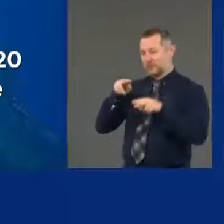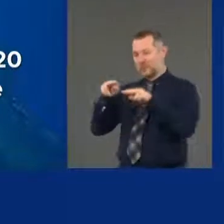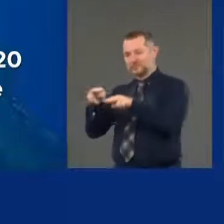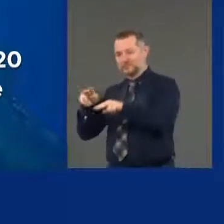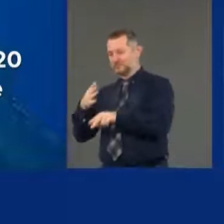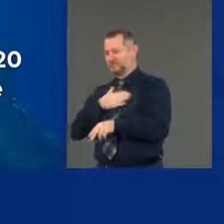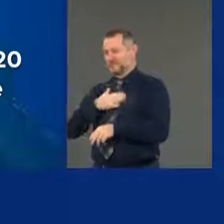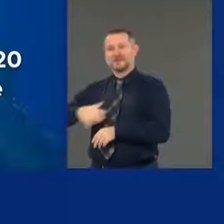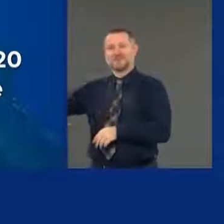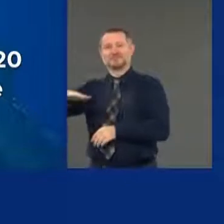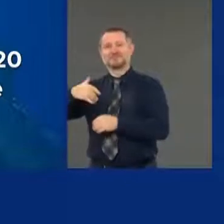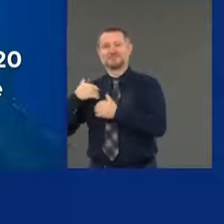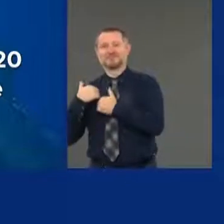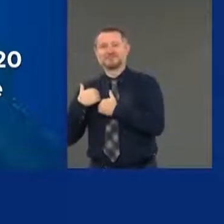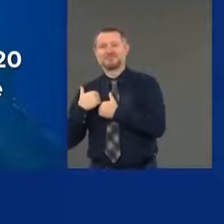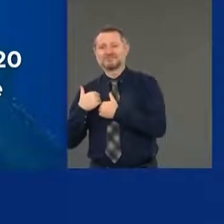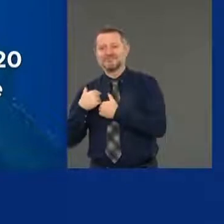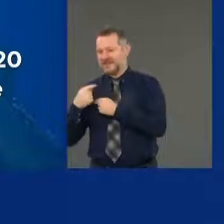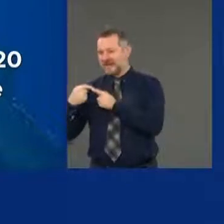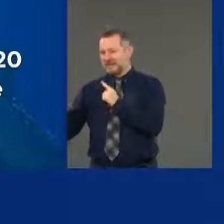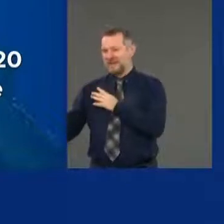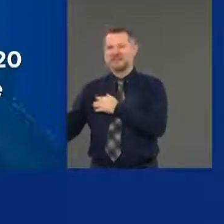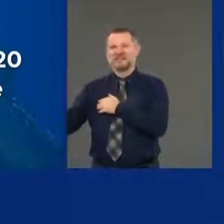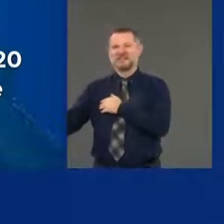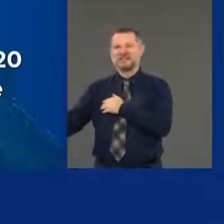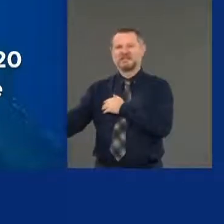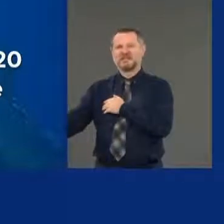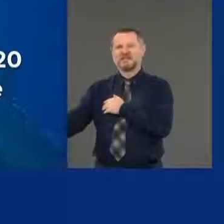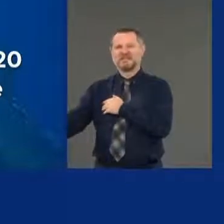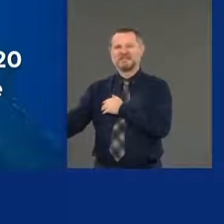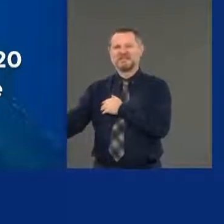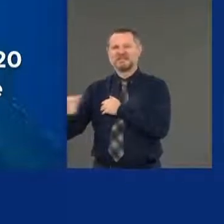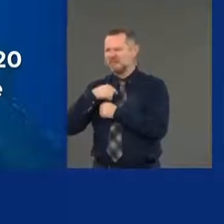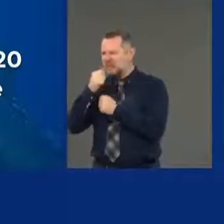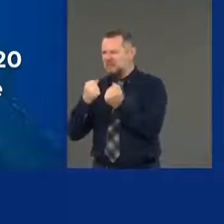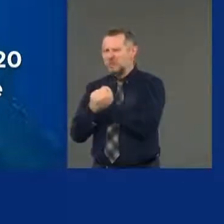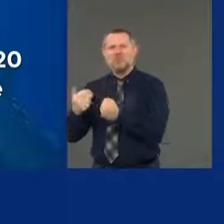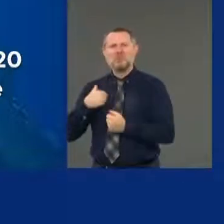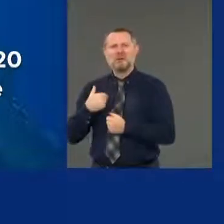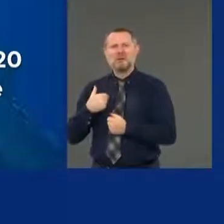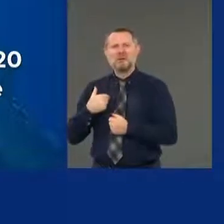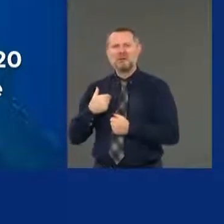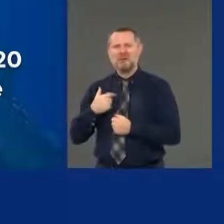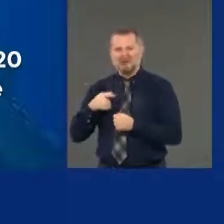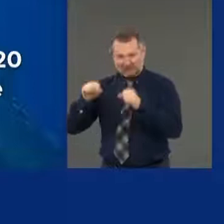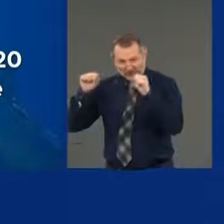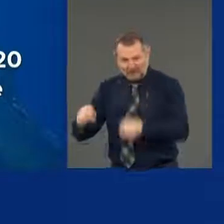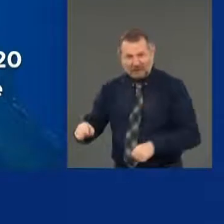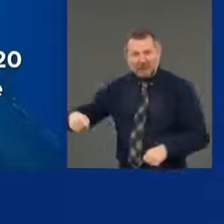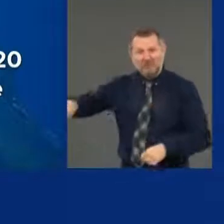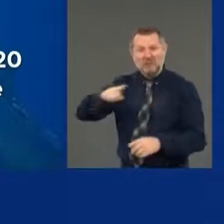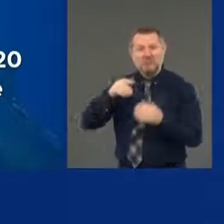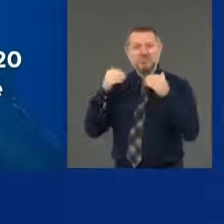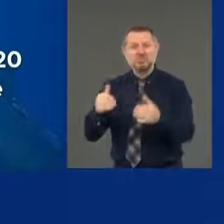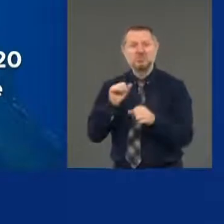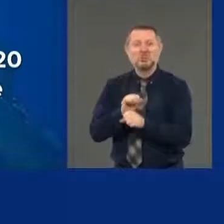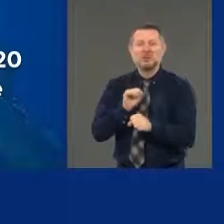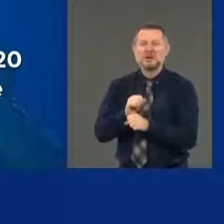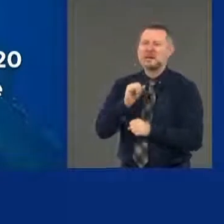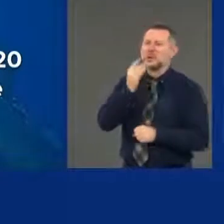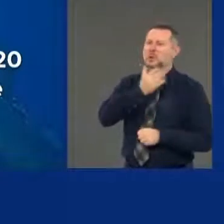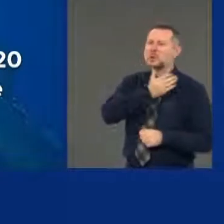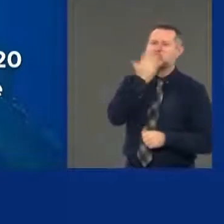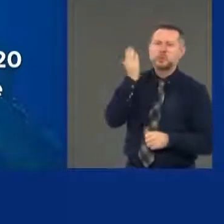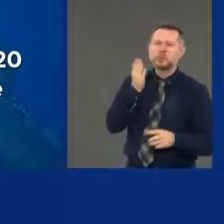That's not going to happen. Police are going to be able to do their job. If the community doesn't trust them, that's not going to happen.